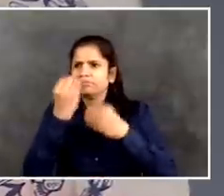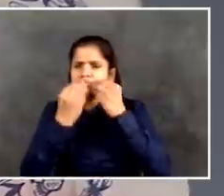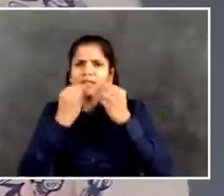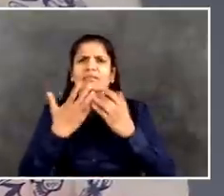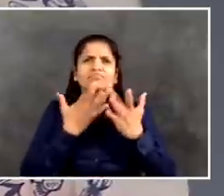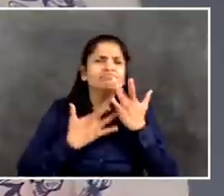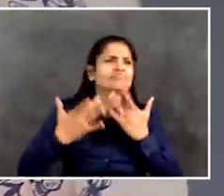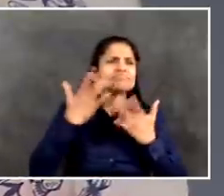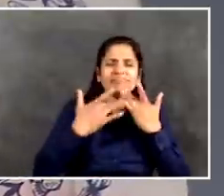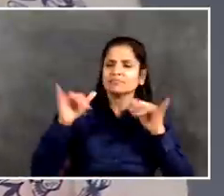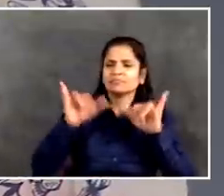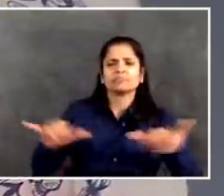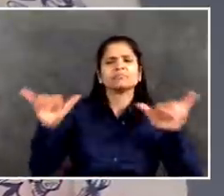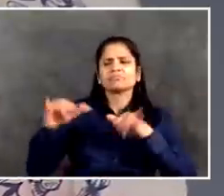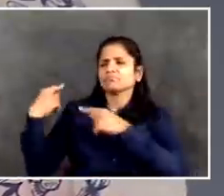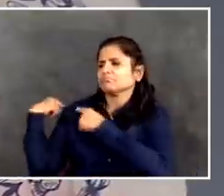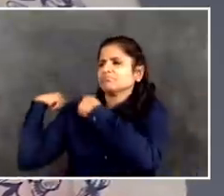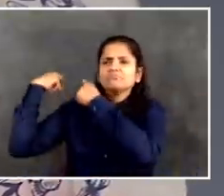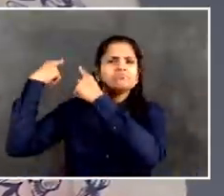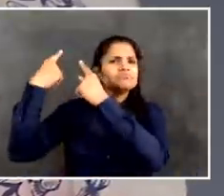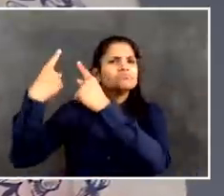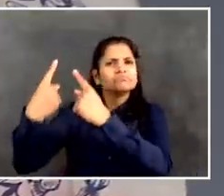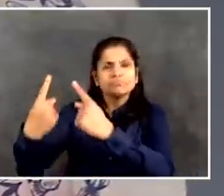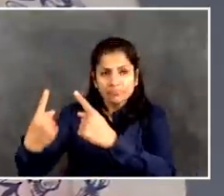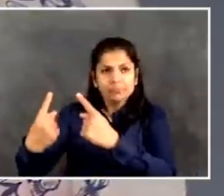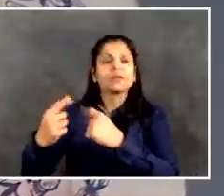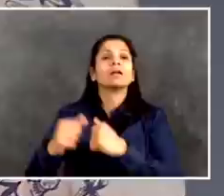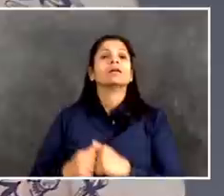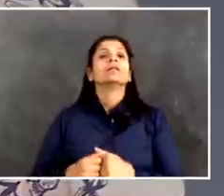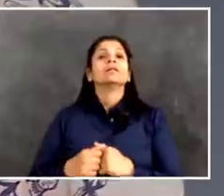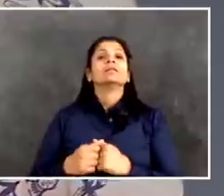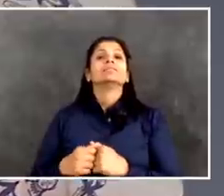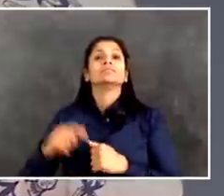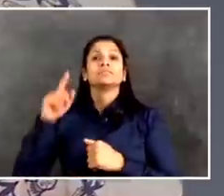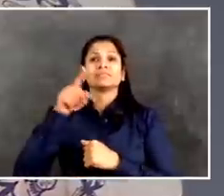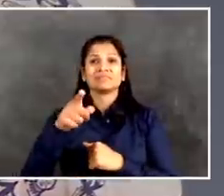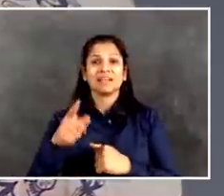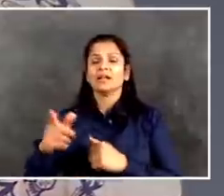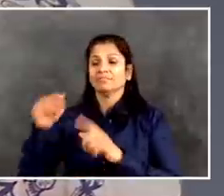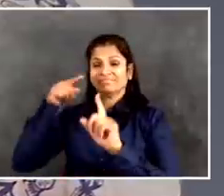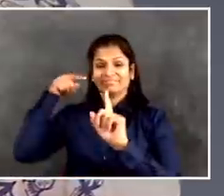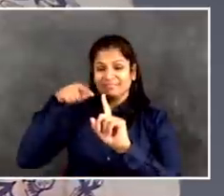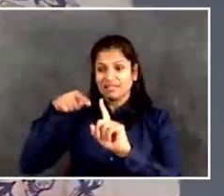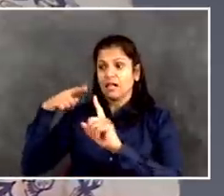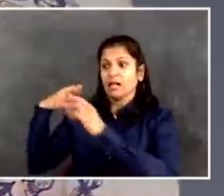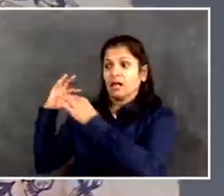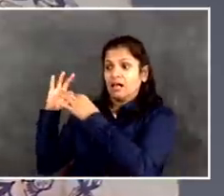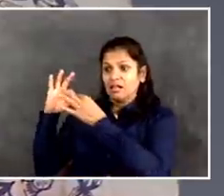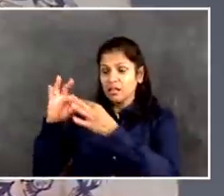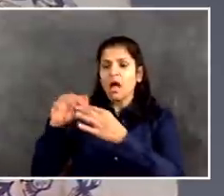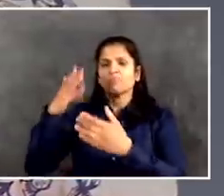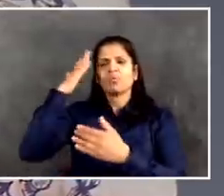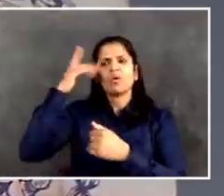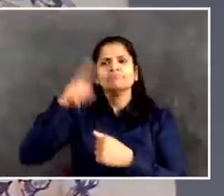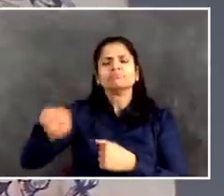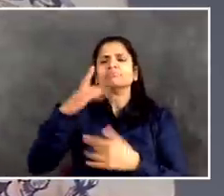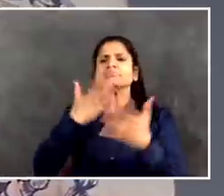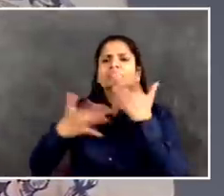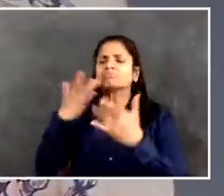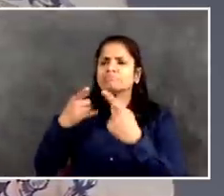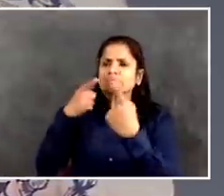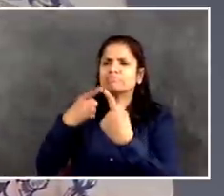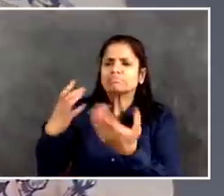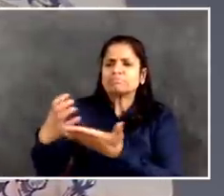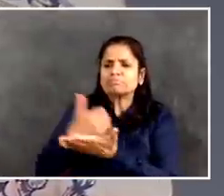to poverty level, obviously. And talk about the tale of two cities that, you know, I've been focused on for a long time. There's still obviously